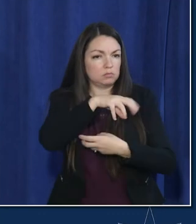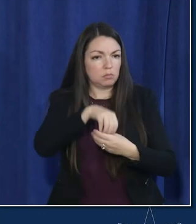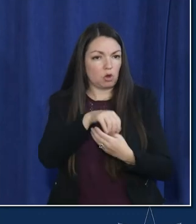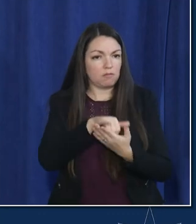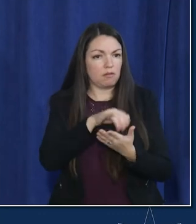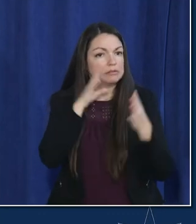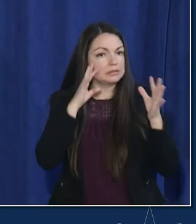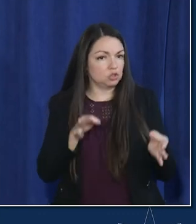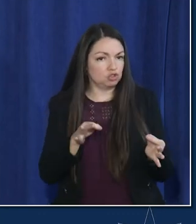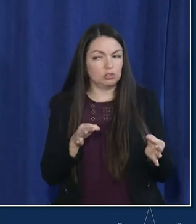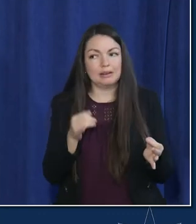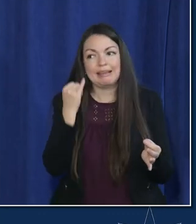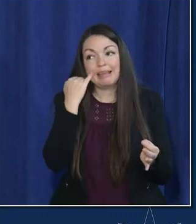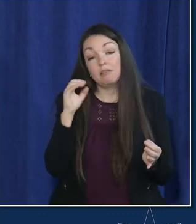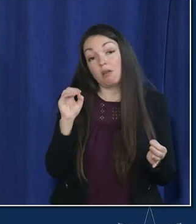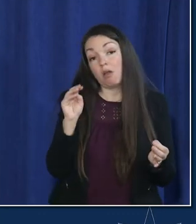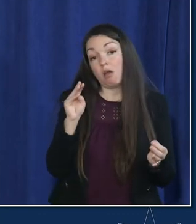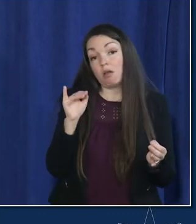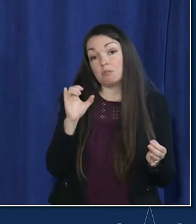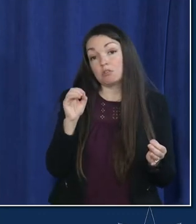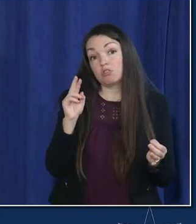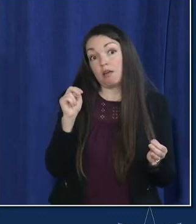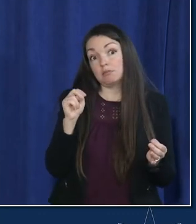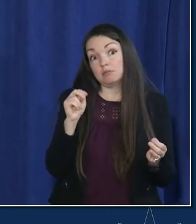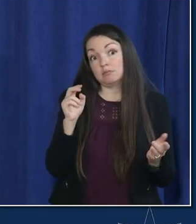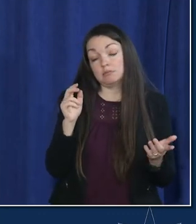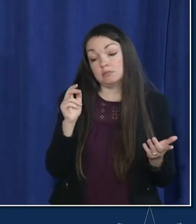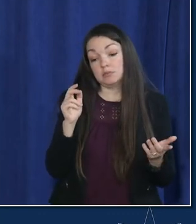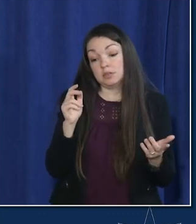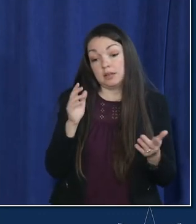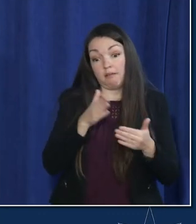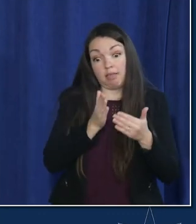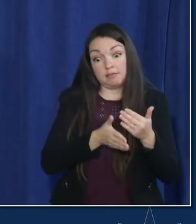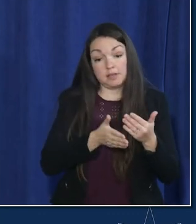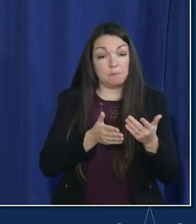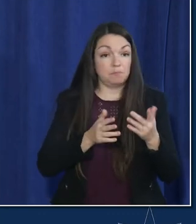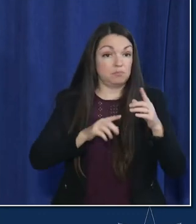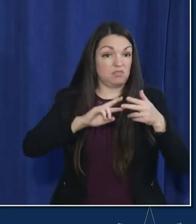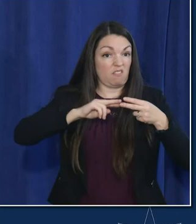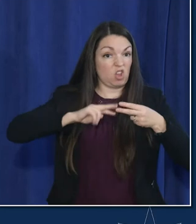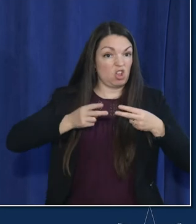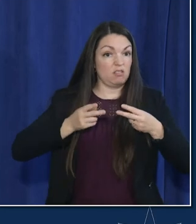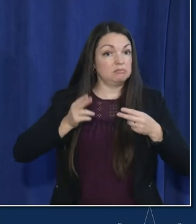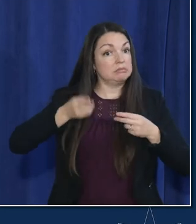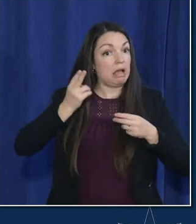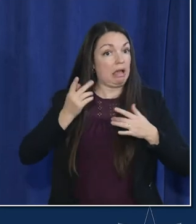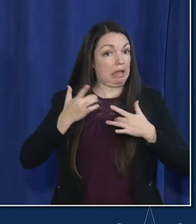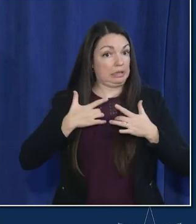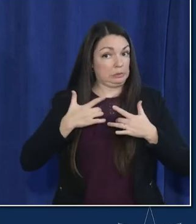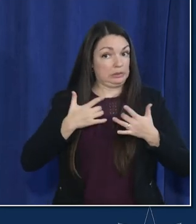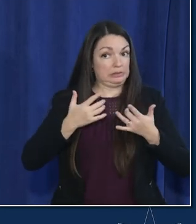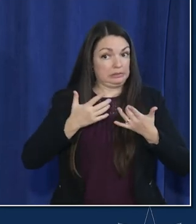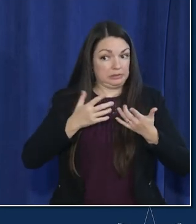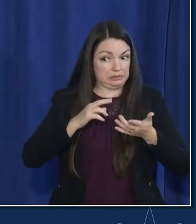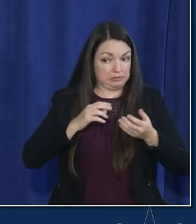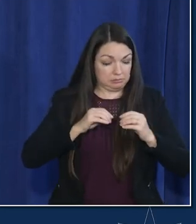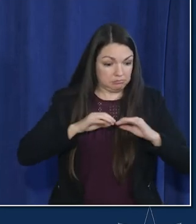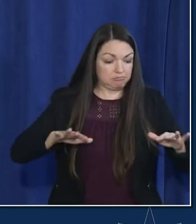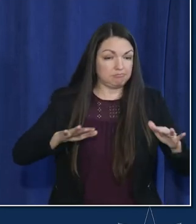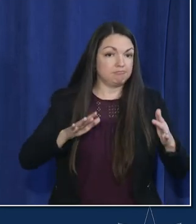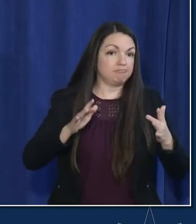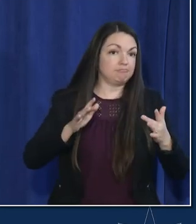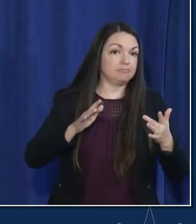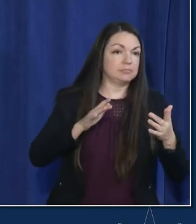it let's say omicron turns out to be a variant of high consequence does that trigger something is it the number of cases